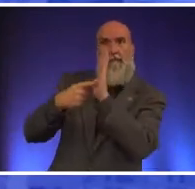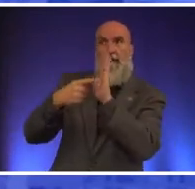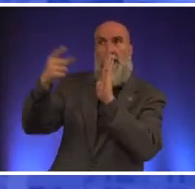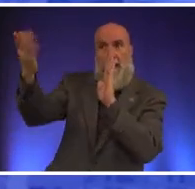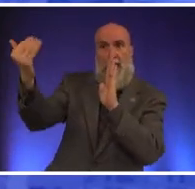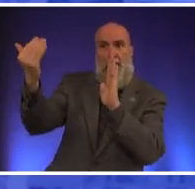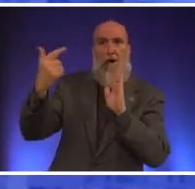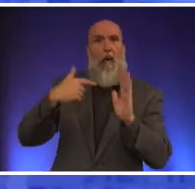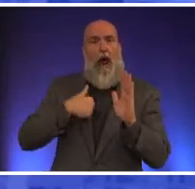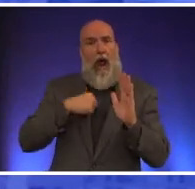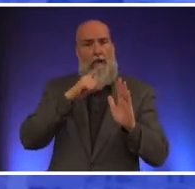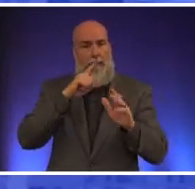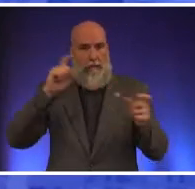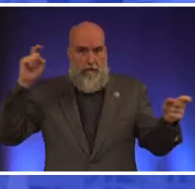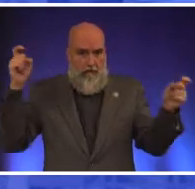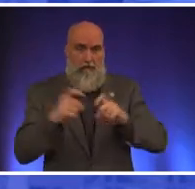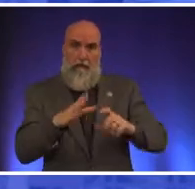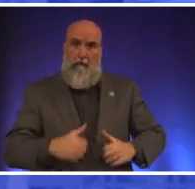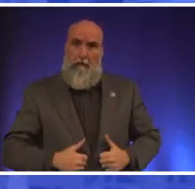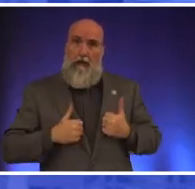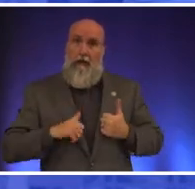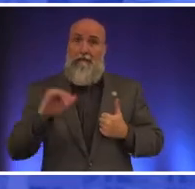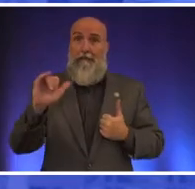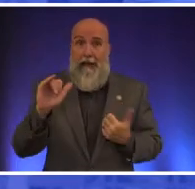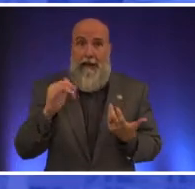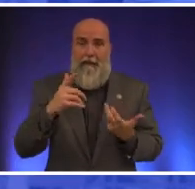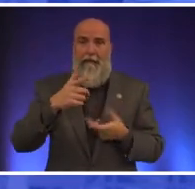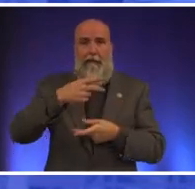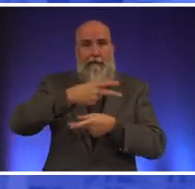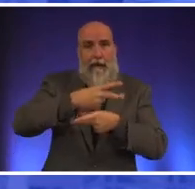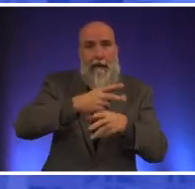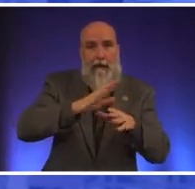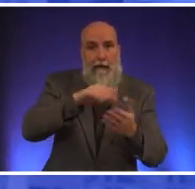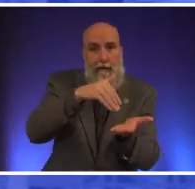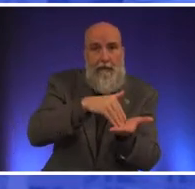is truly life-changing like a child care center and like a